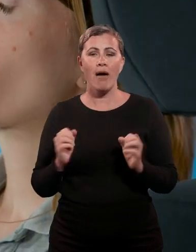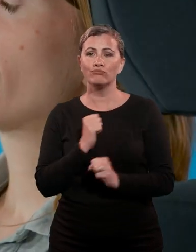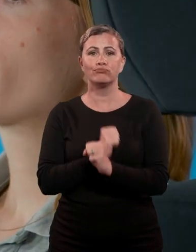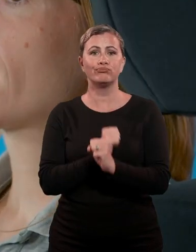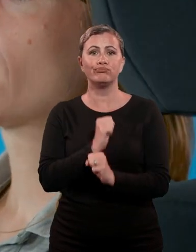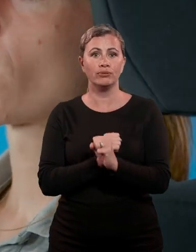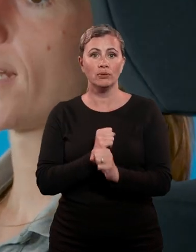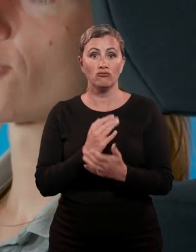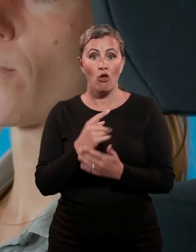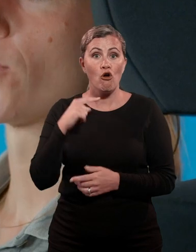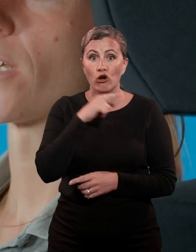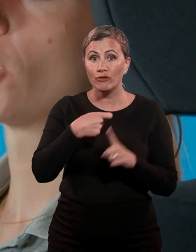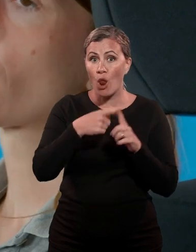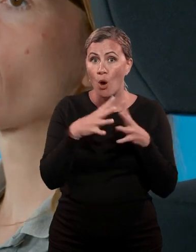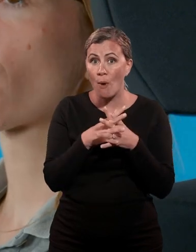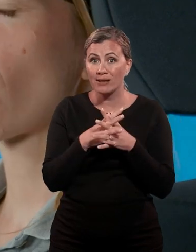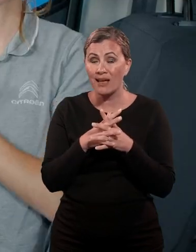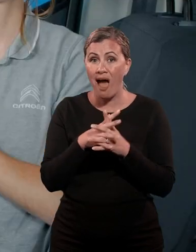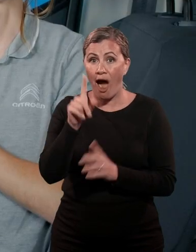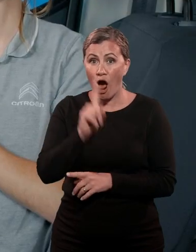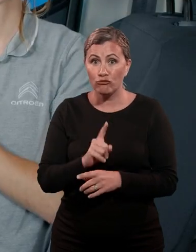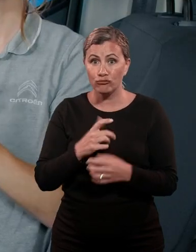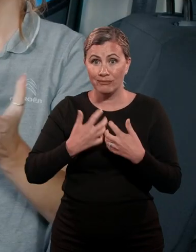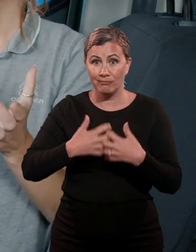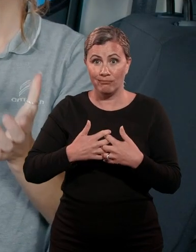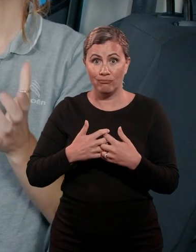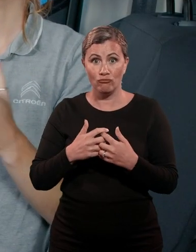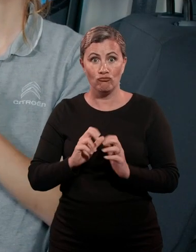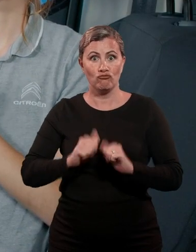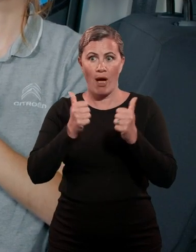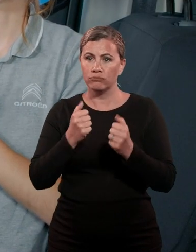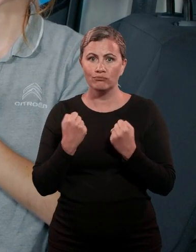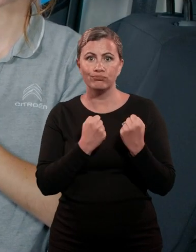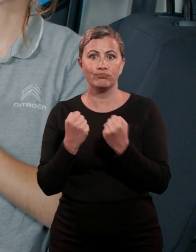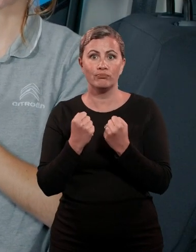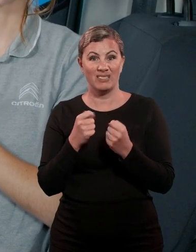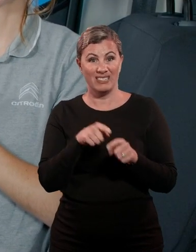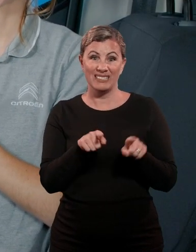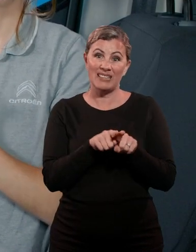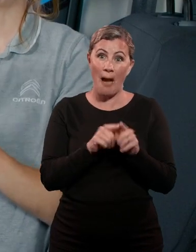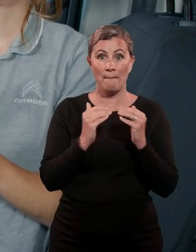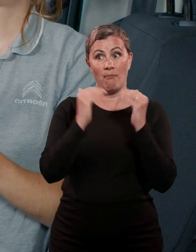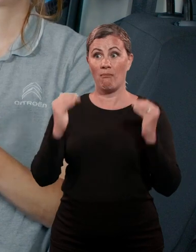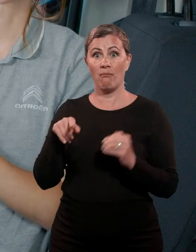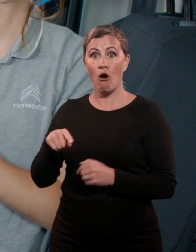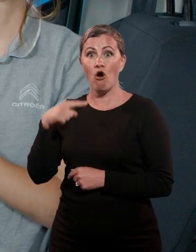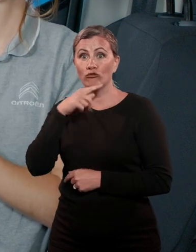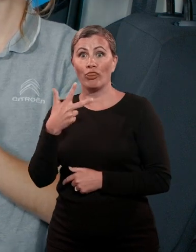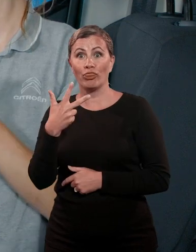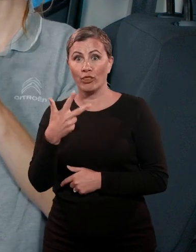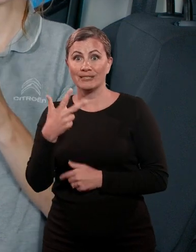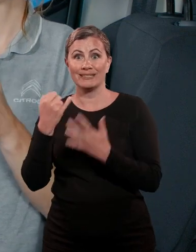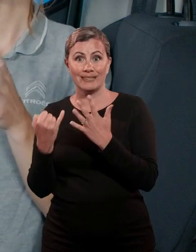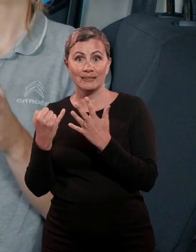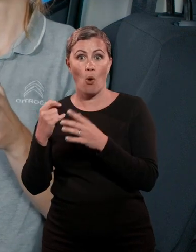Its 100kW electric motor assures great performance, equivalent to 136hp, and no gear changes